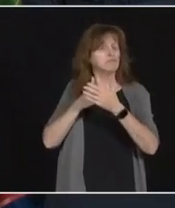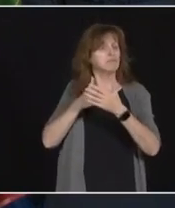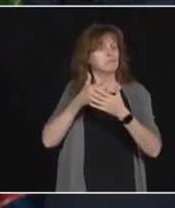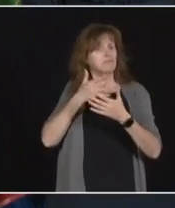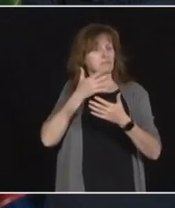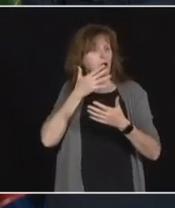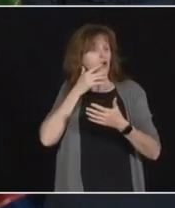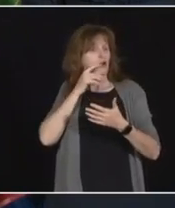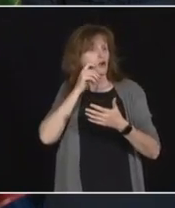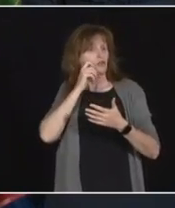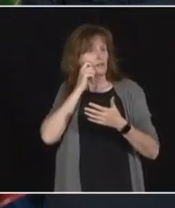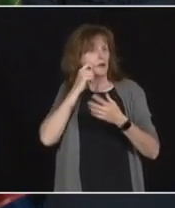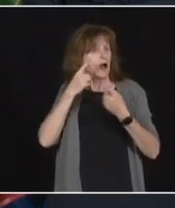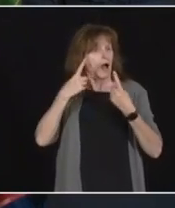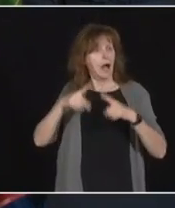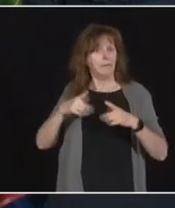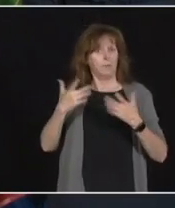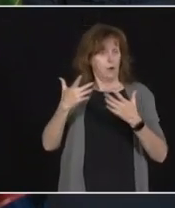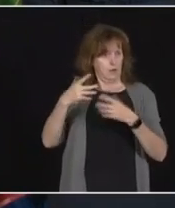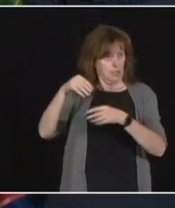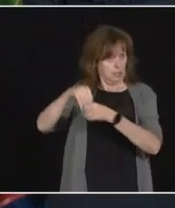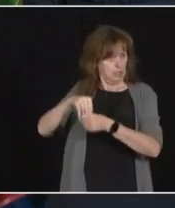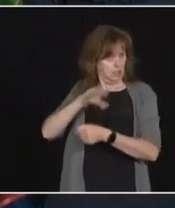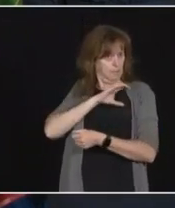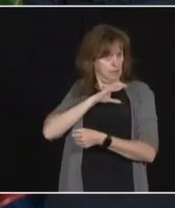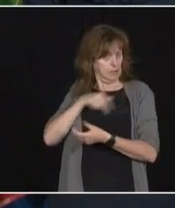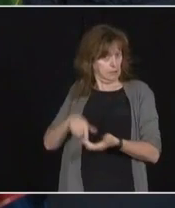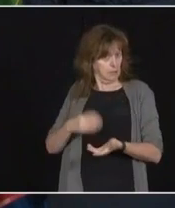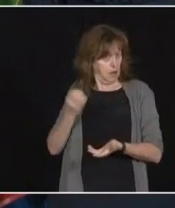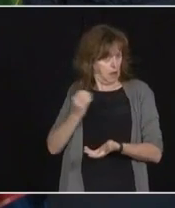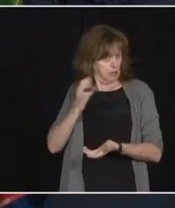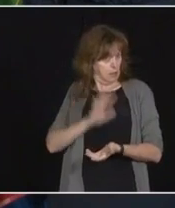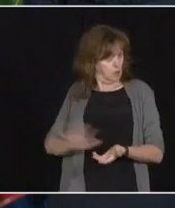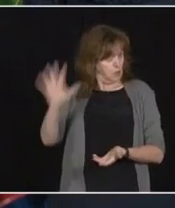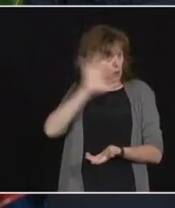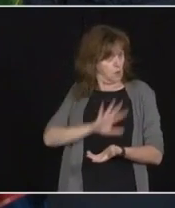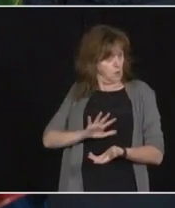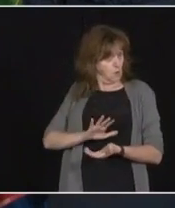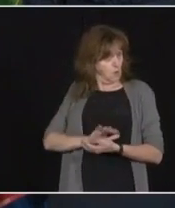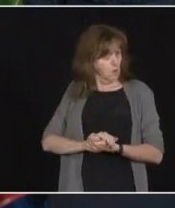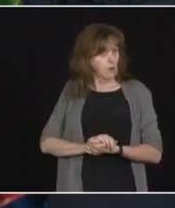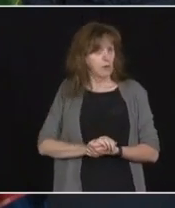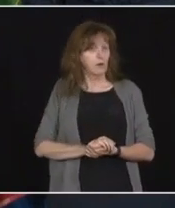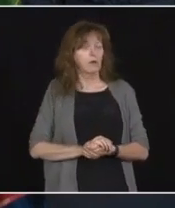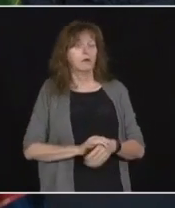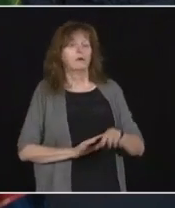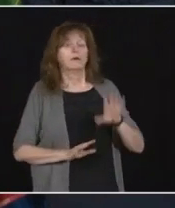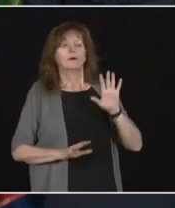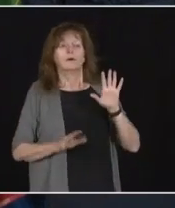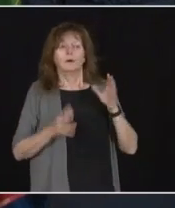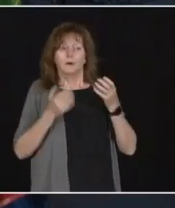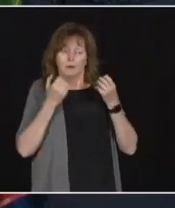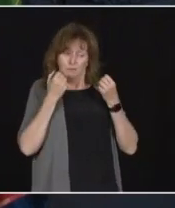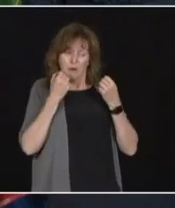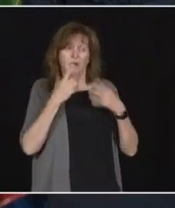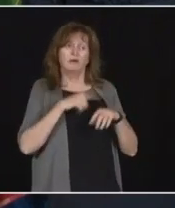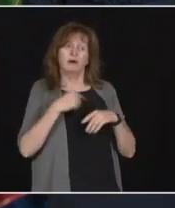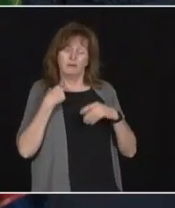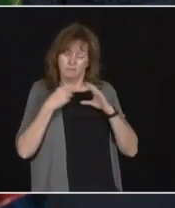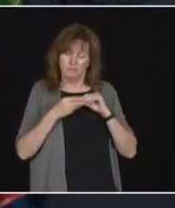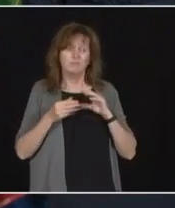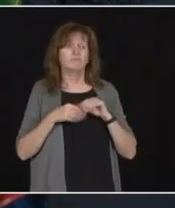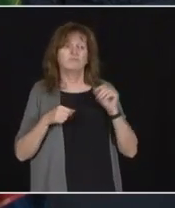about police forces in this province. Well, I've said numerous times here, there's certain degrees of